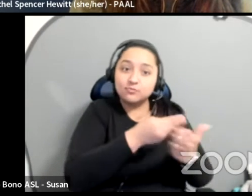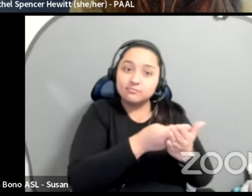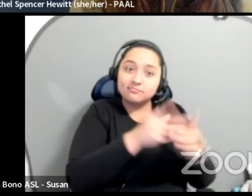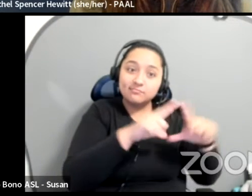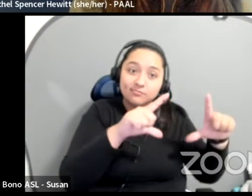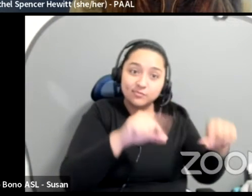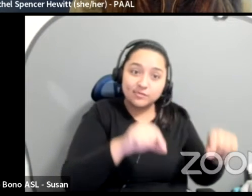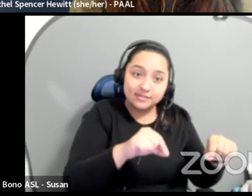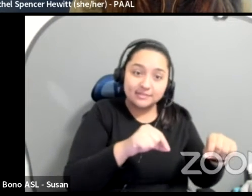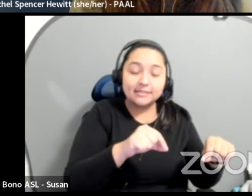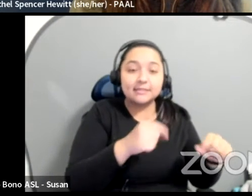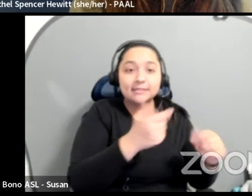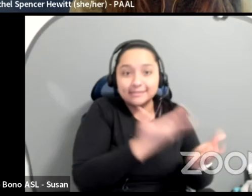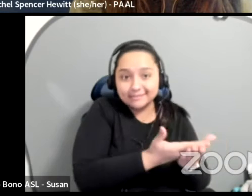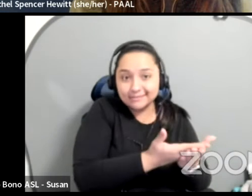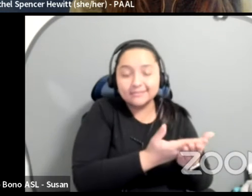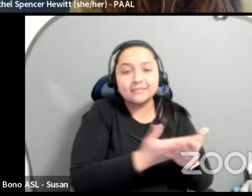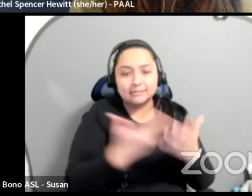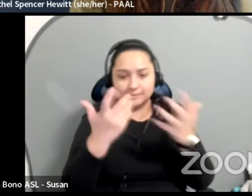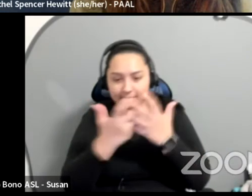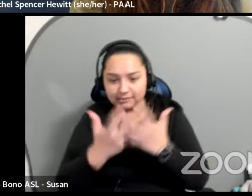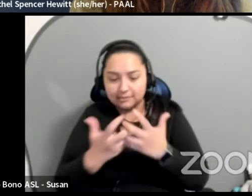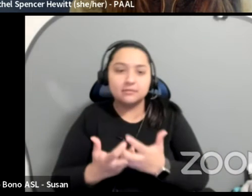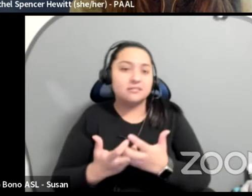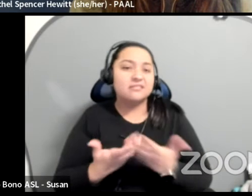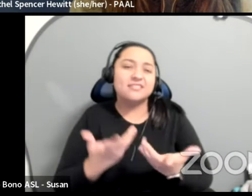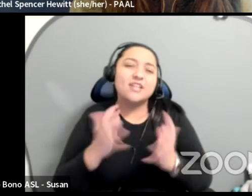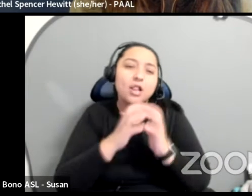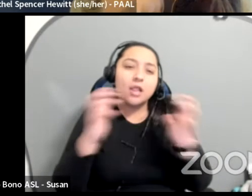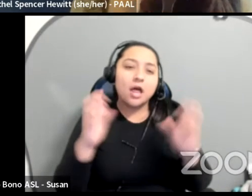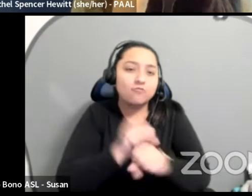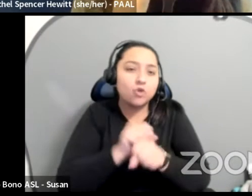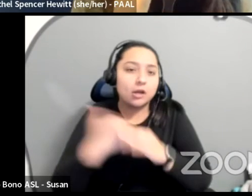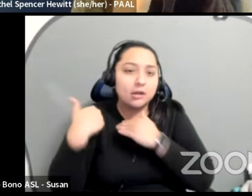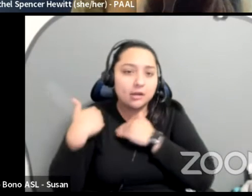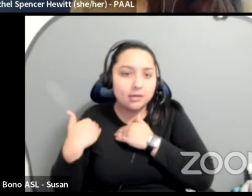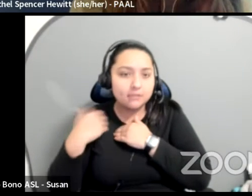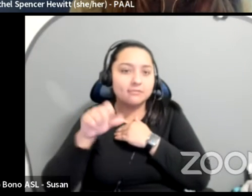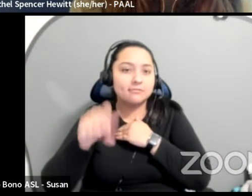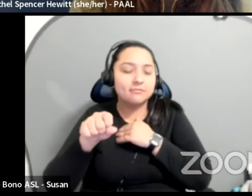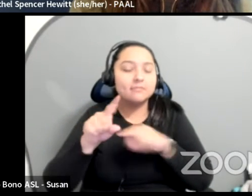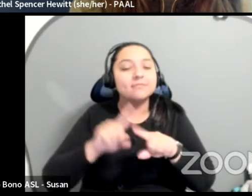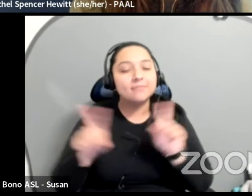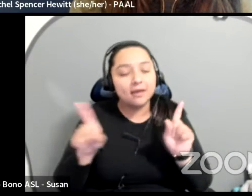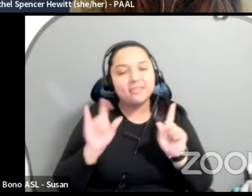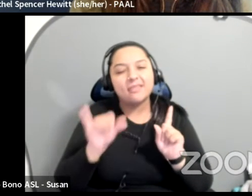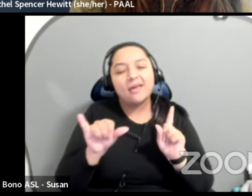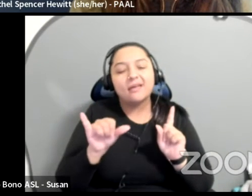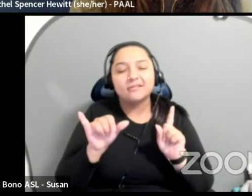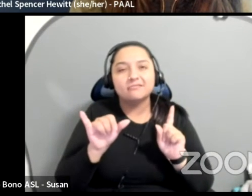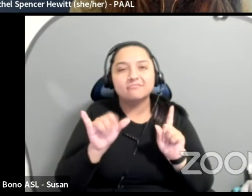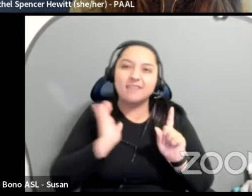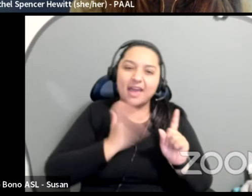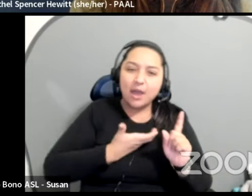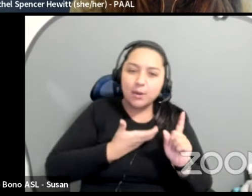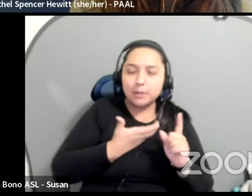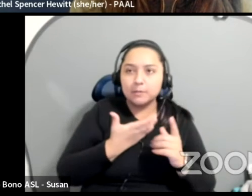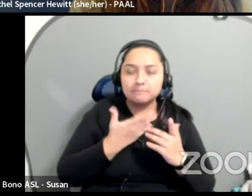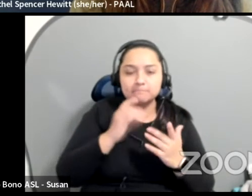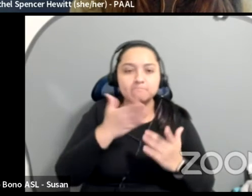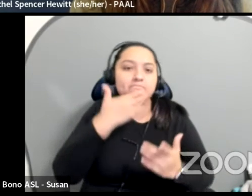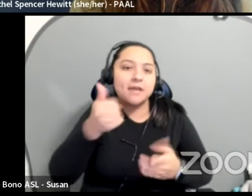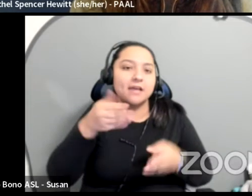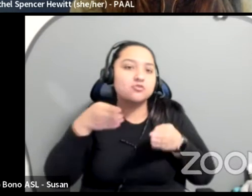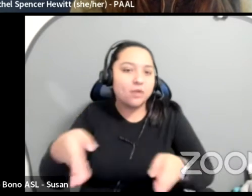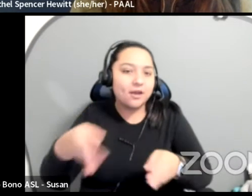But there was extra work there, but obviously we felt like this was the best way just in terms of, of taxes and everything like that to